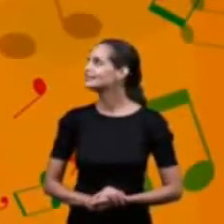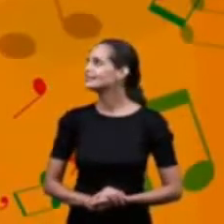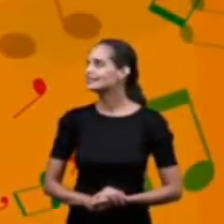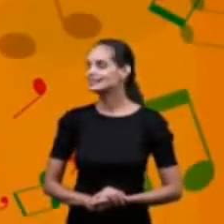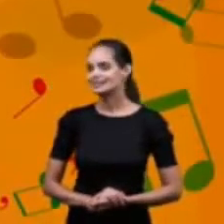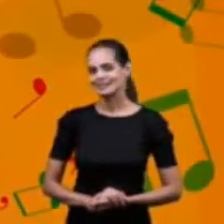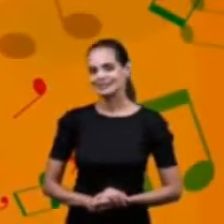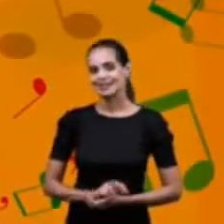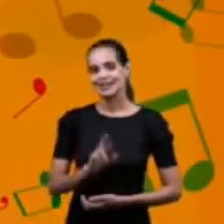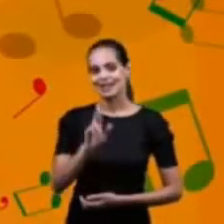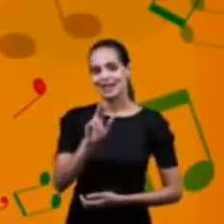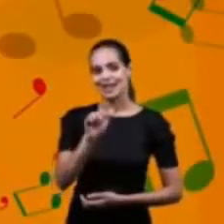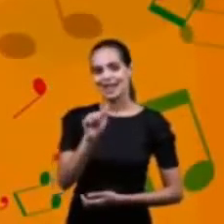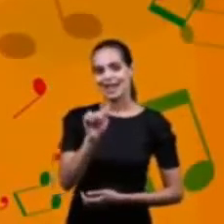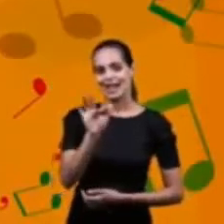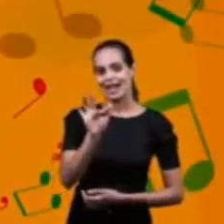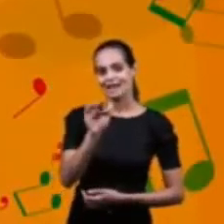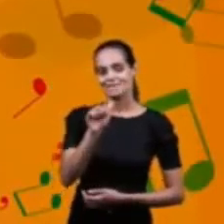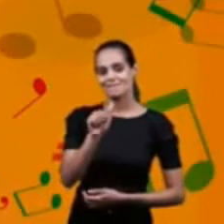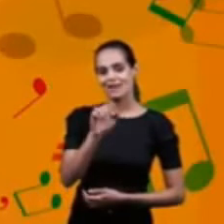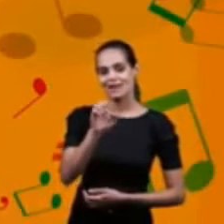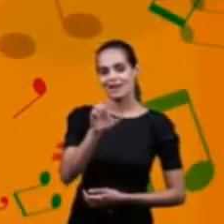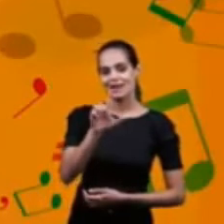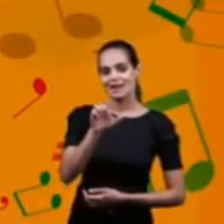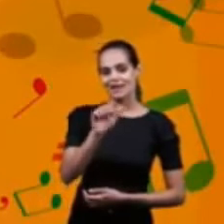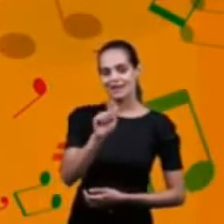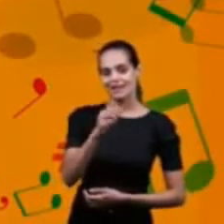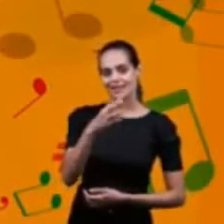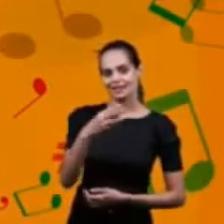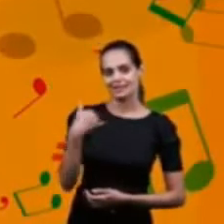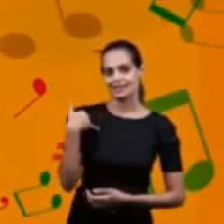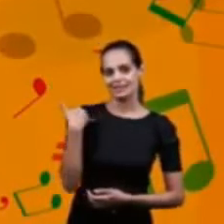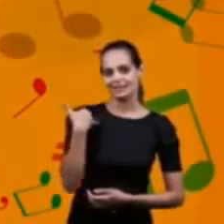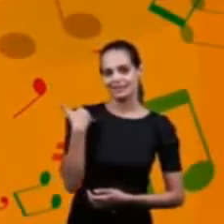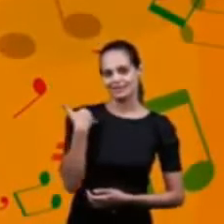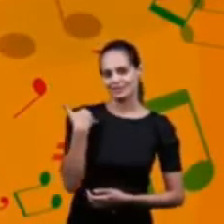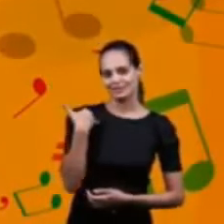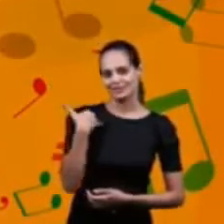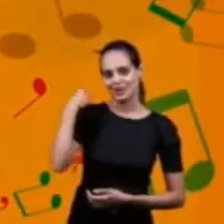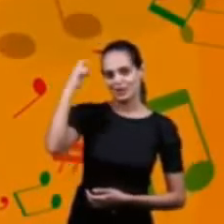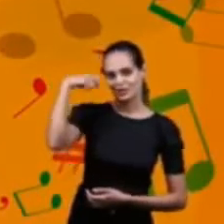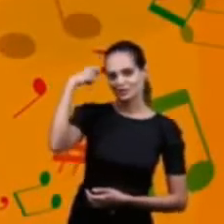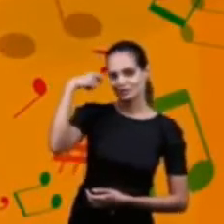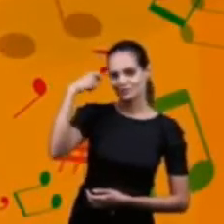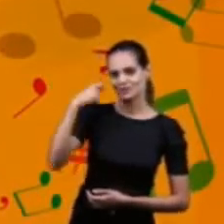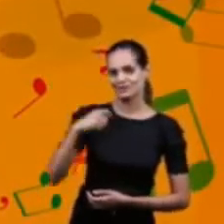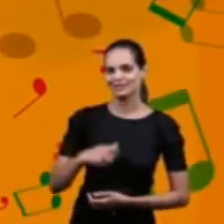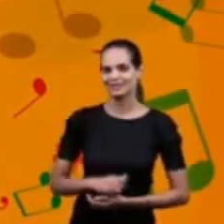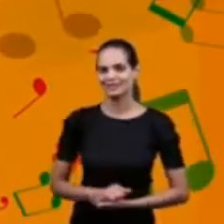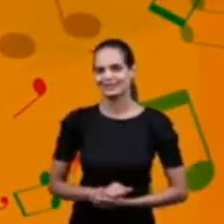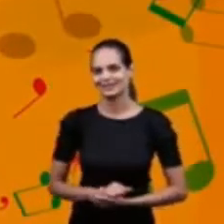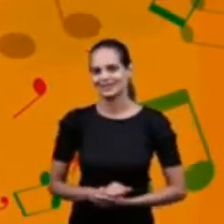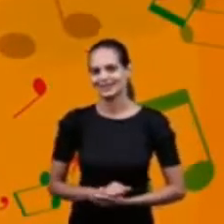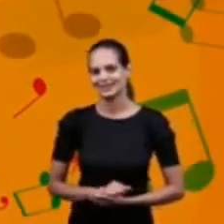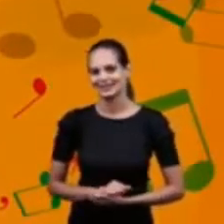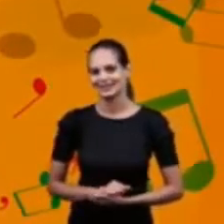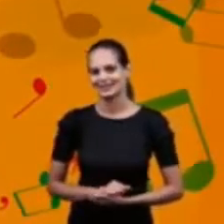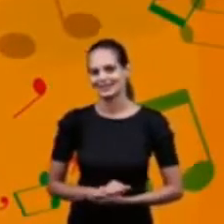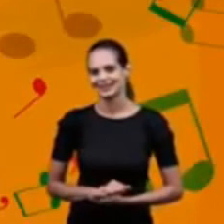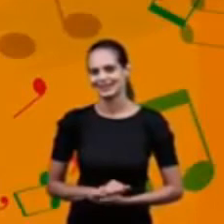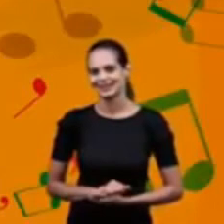Rafaela Amiel, 3 anos, Mariel. Rafaela Amiel, she's 3 years old, from Madrid, Spain.